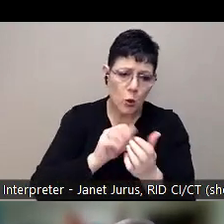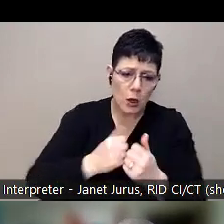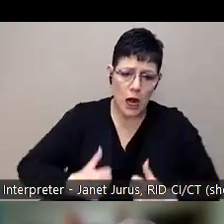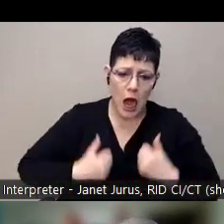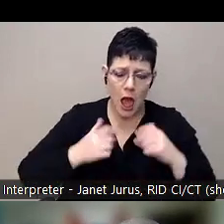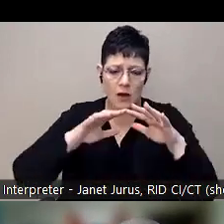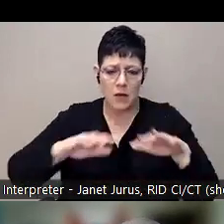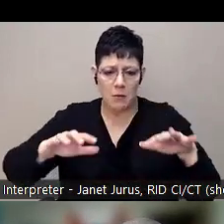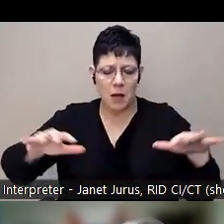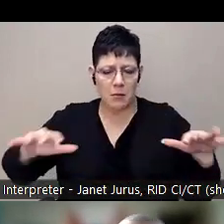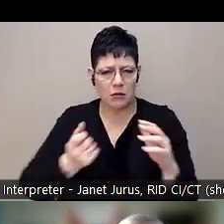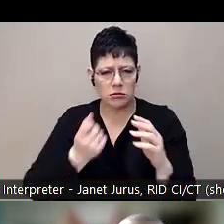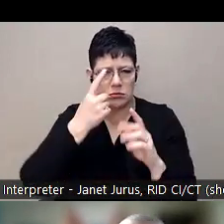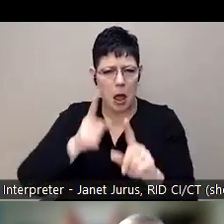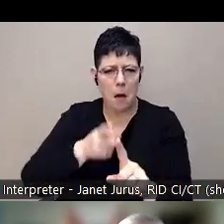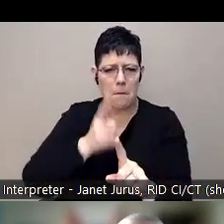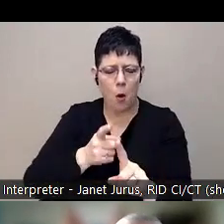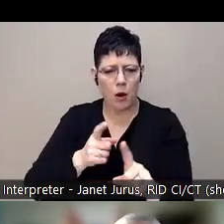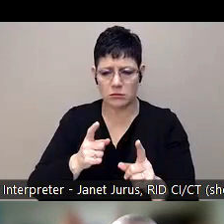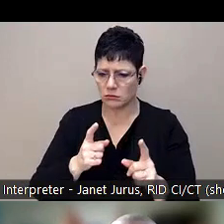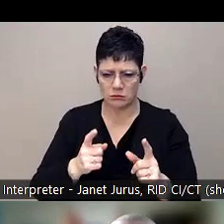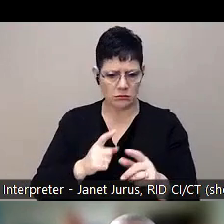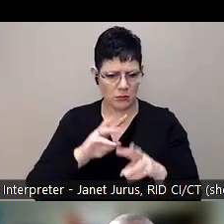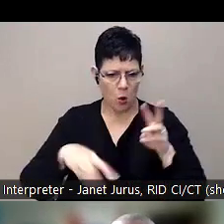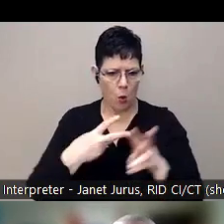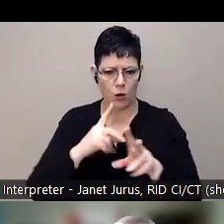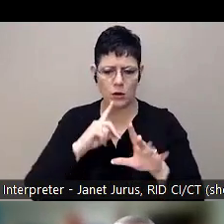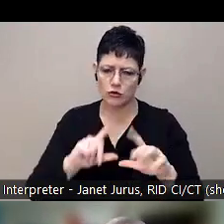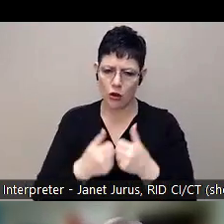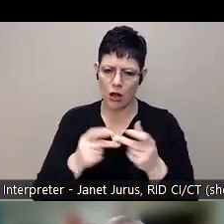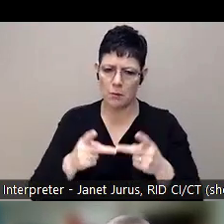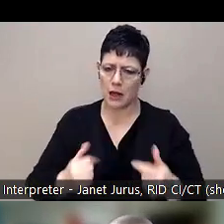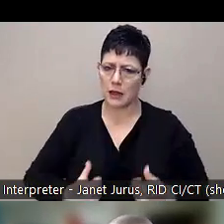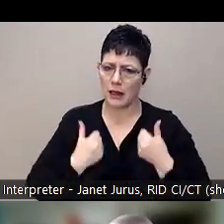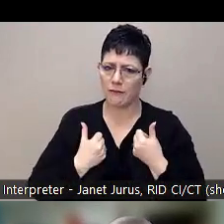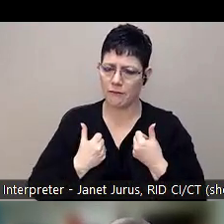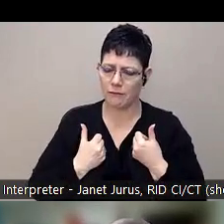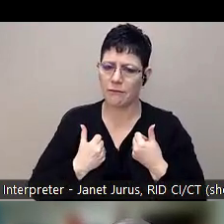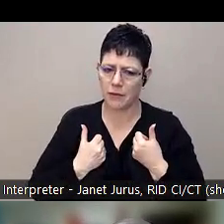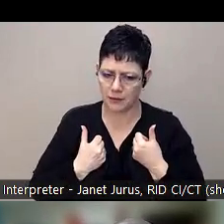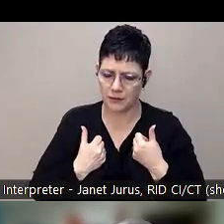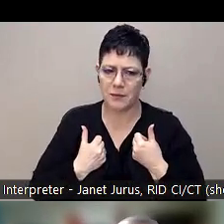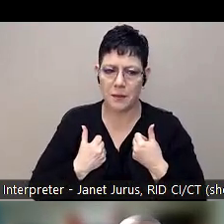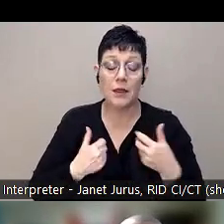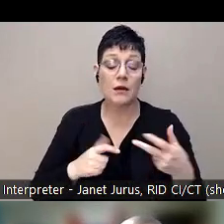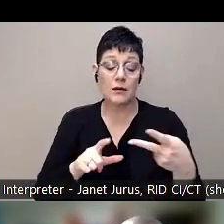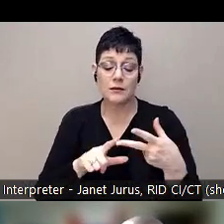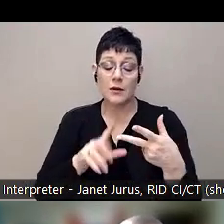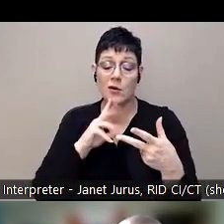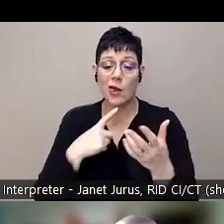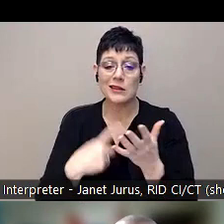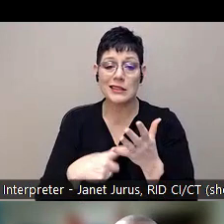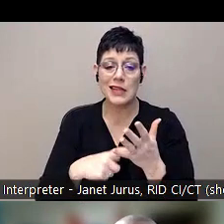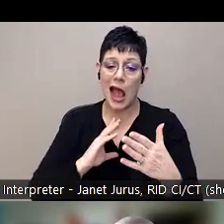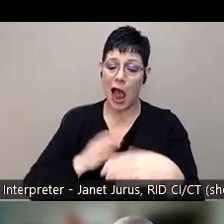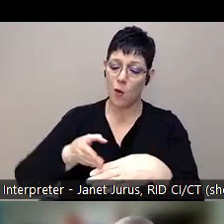and increasing challenges in the world. We will talk a little bit about some of the outcomes that we see here in a little